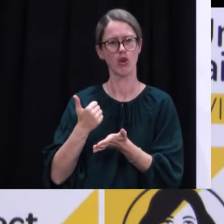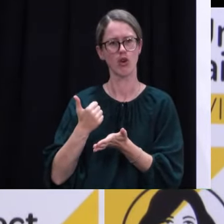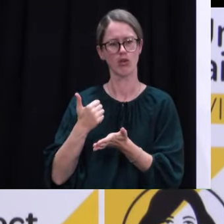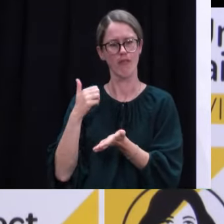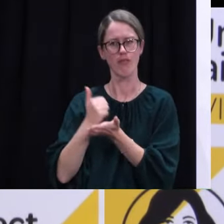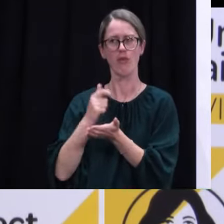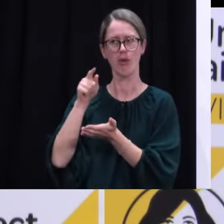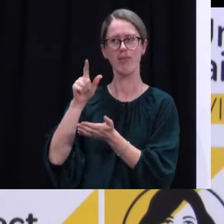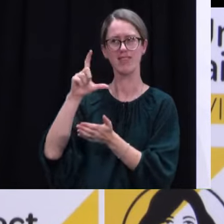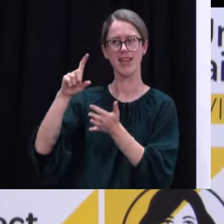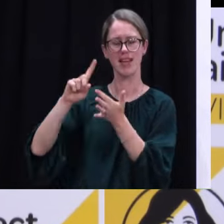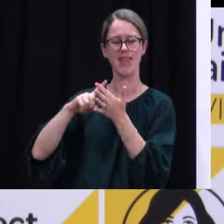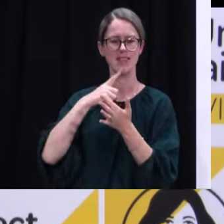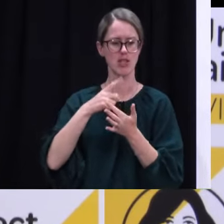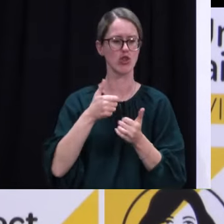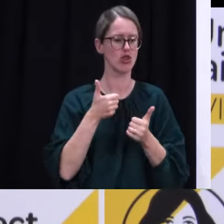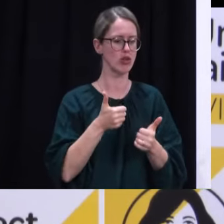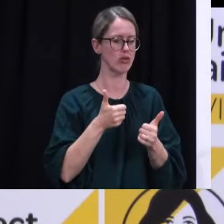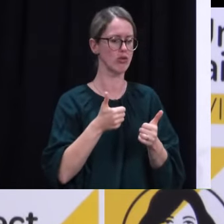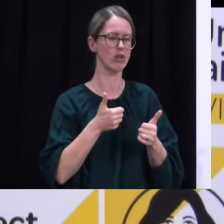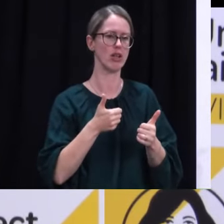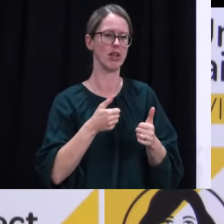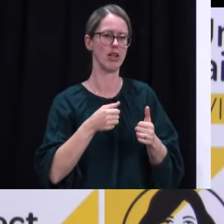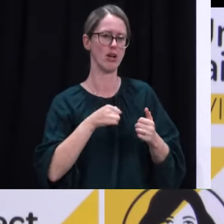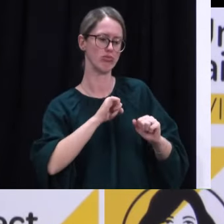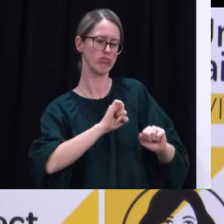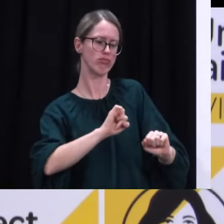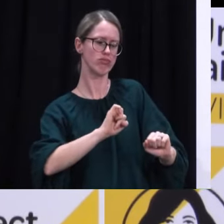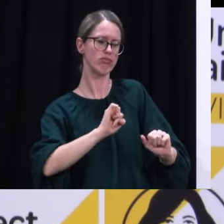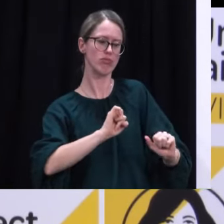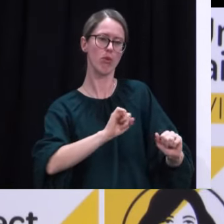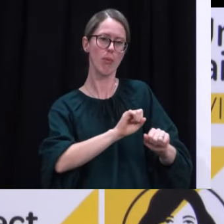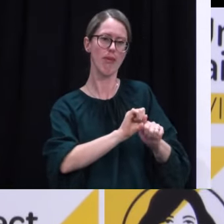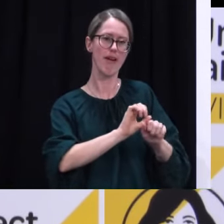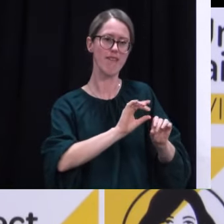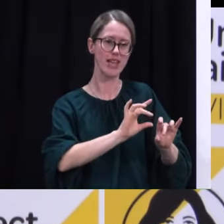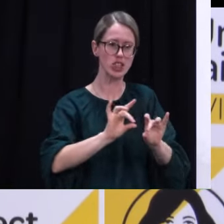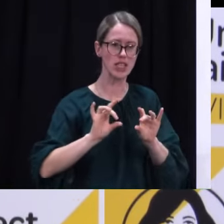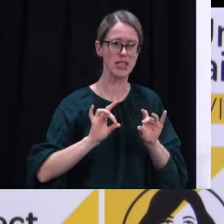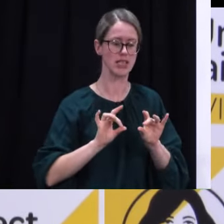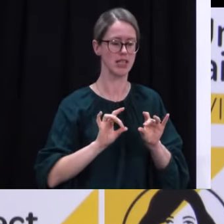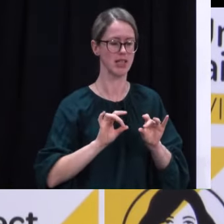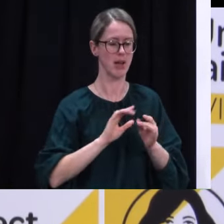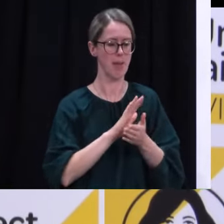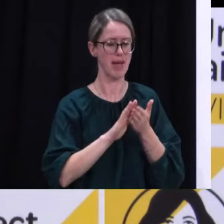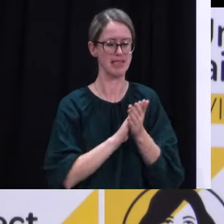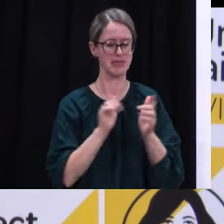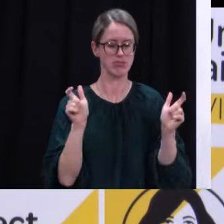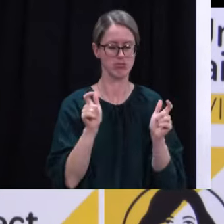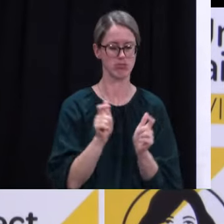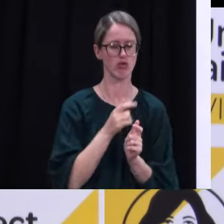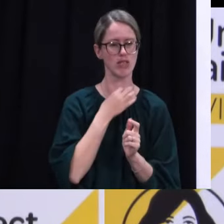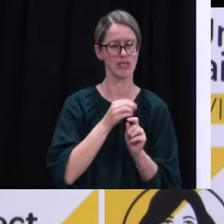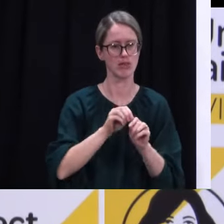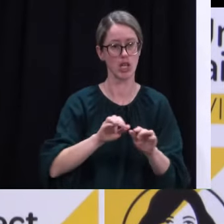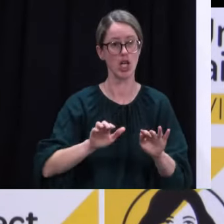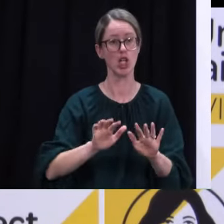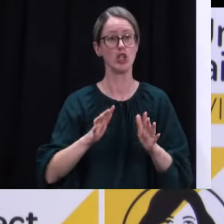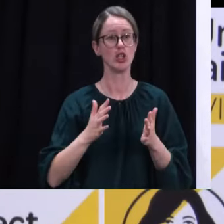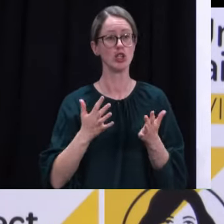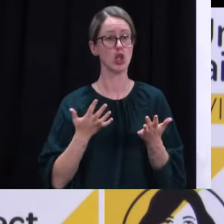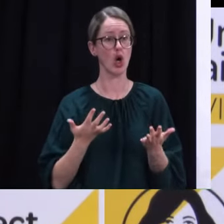there was good infection prevention control advice throughout to minimise any potential risk of others being infected. And subsequently,